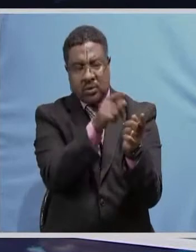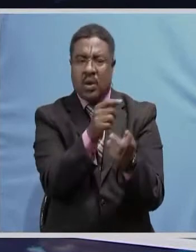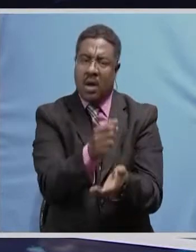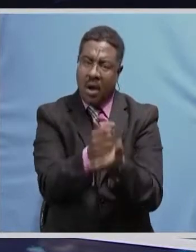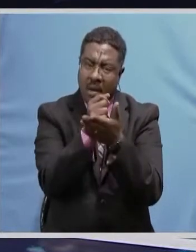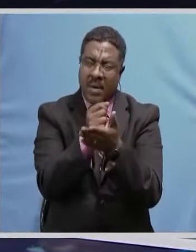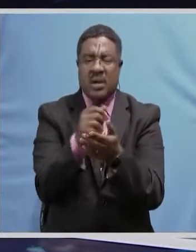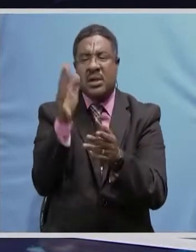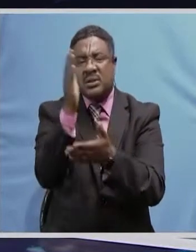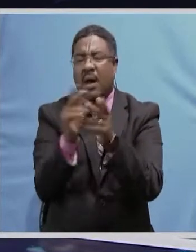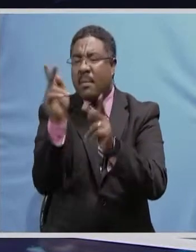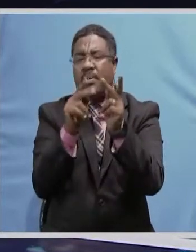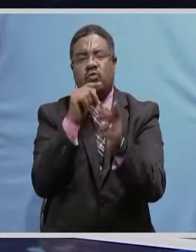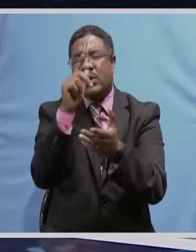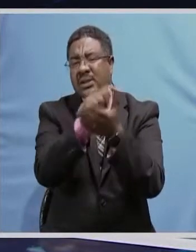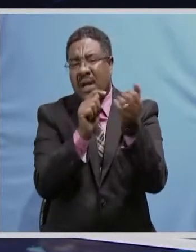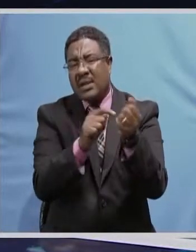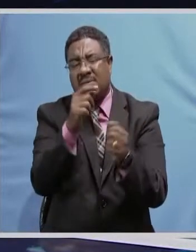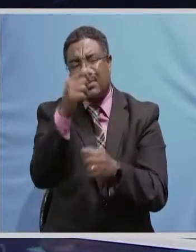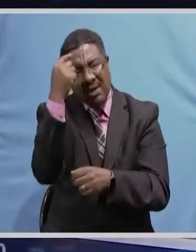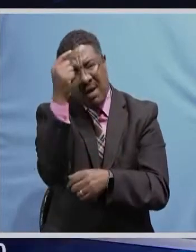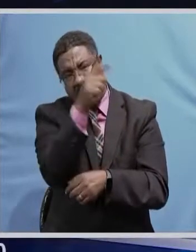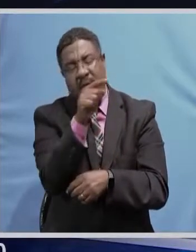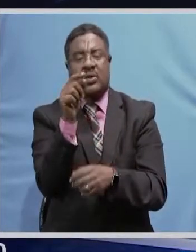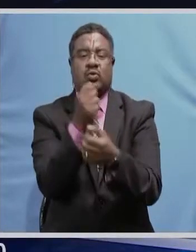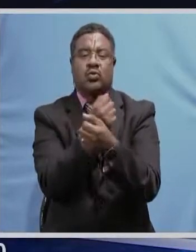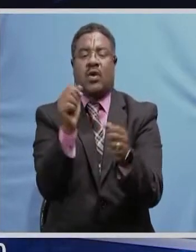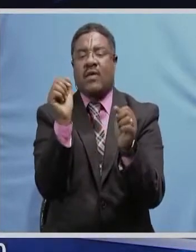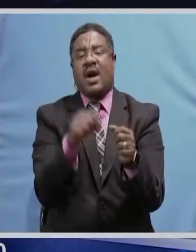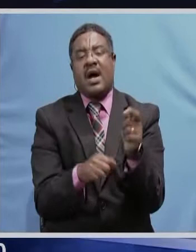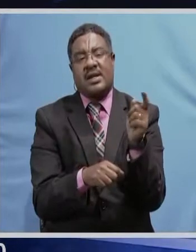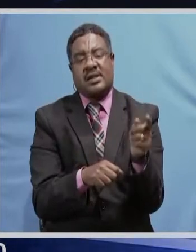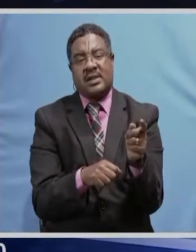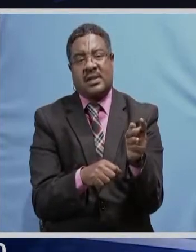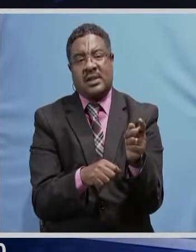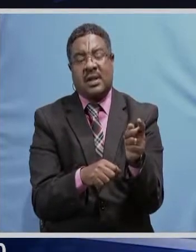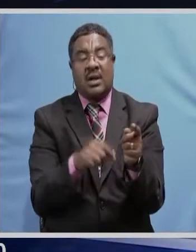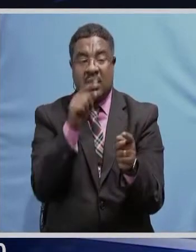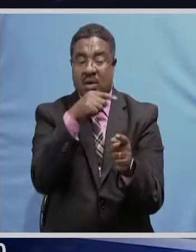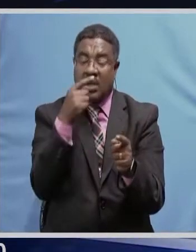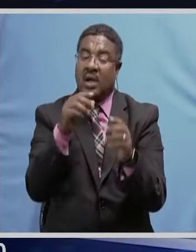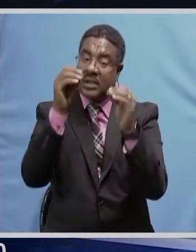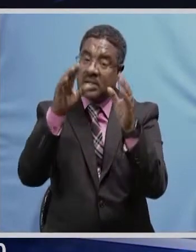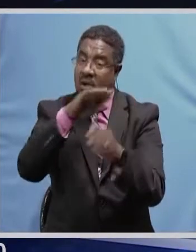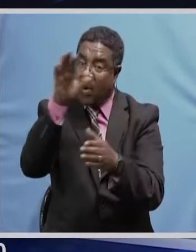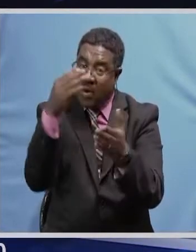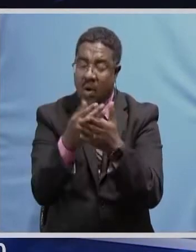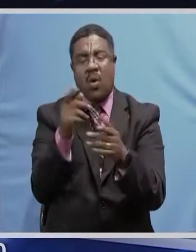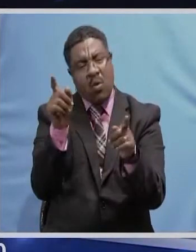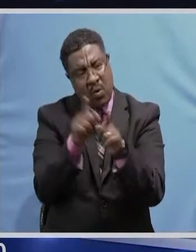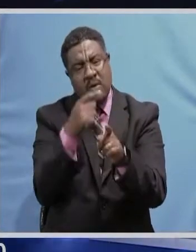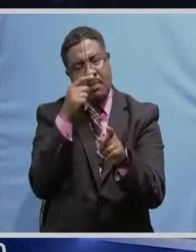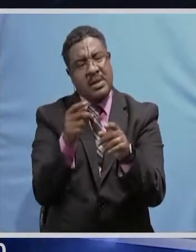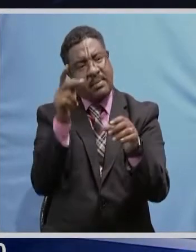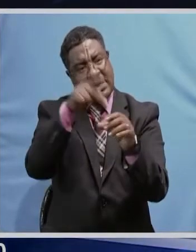the mistrust among stakeholders. And NUPES General Secretary Nelson Mwale has implored teachers countrywide to take part in